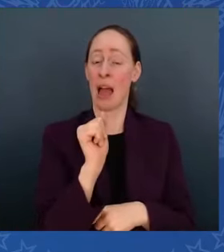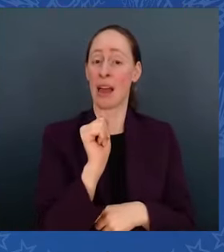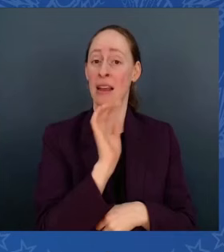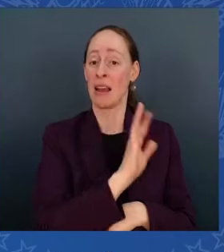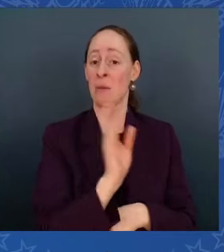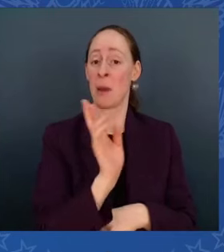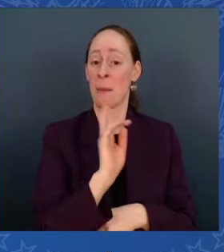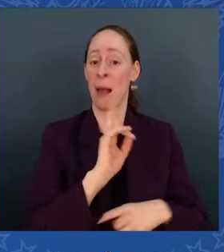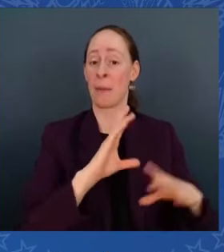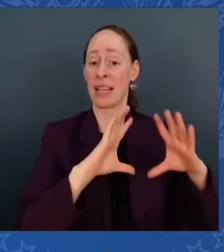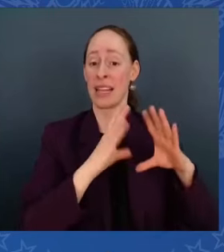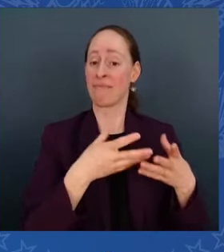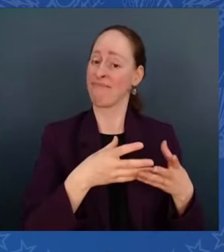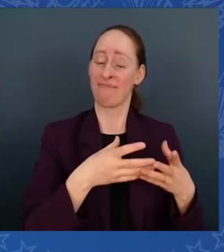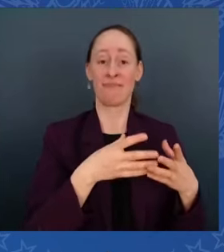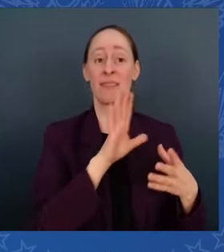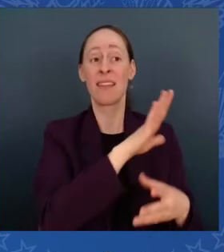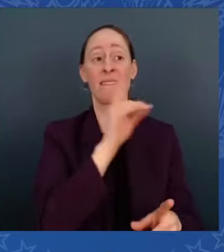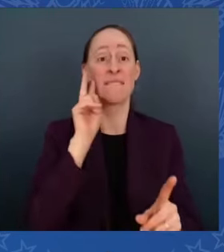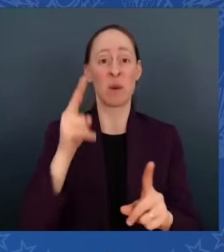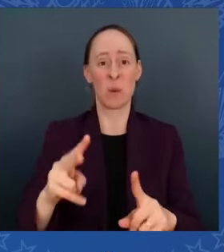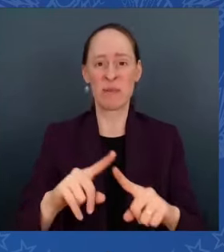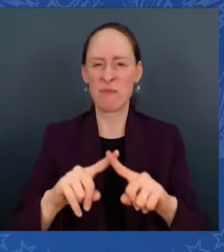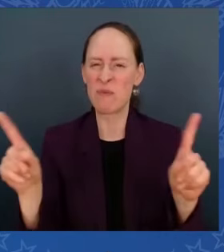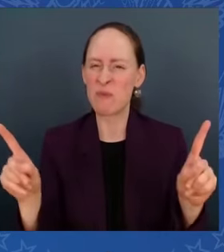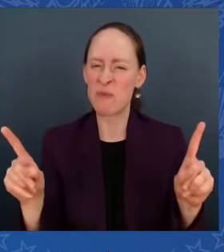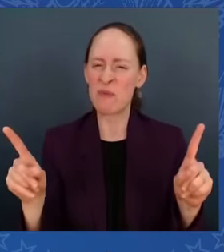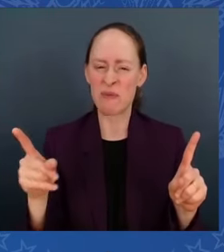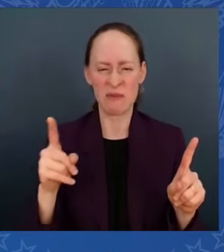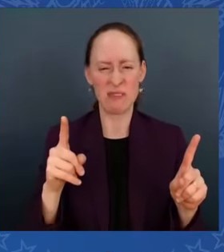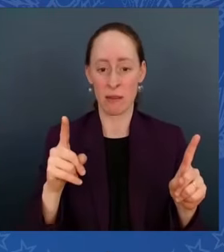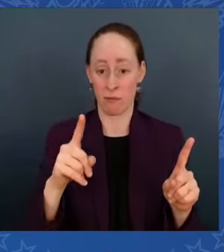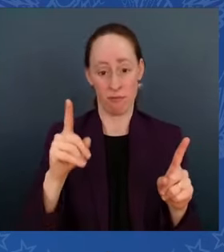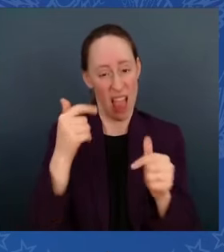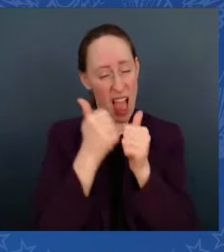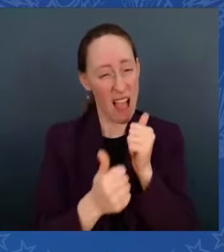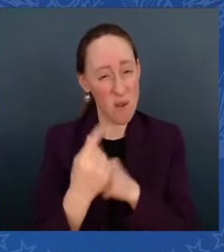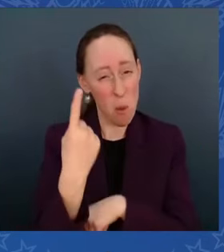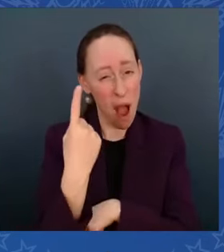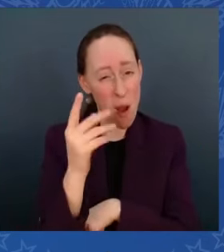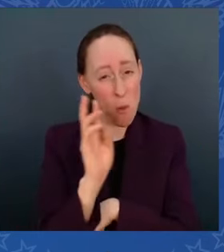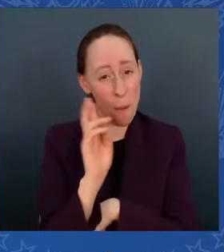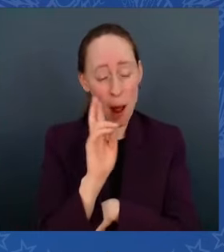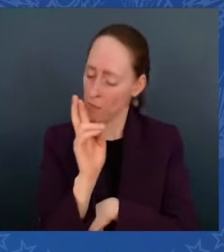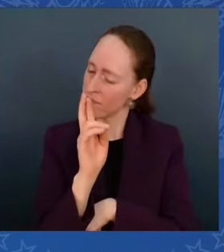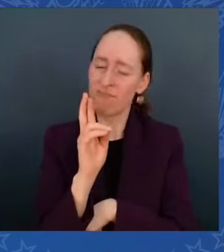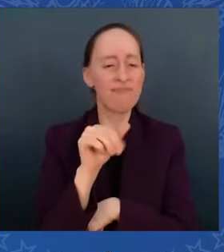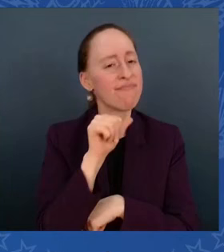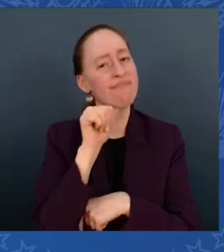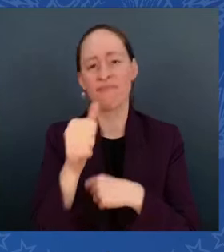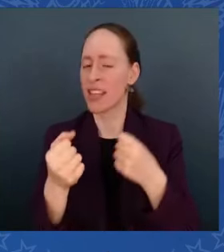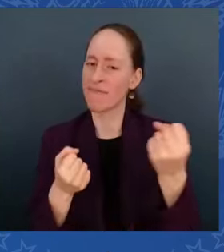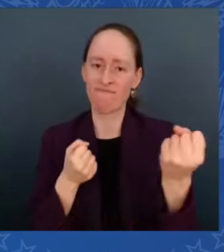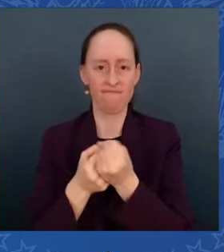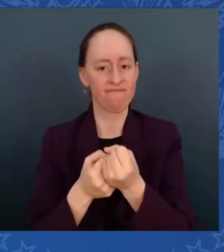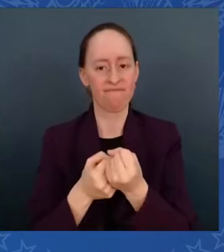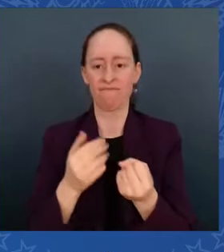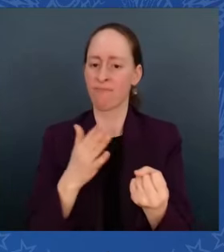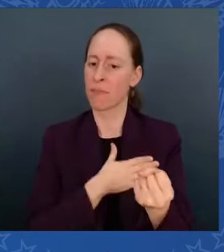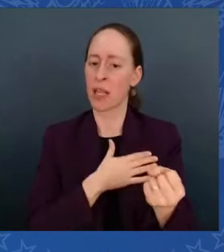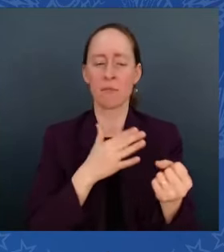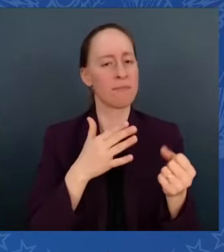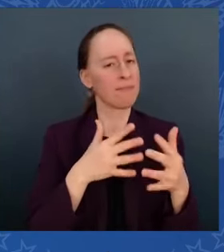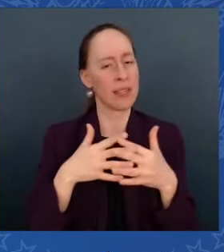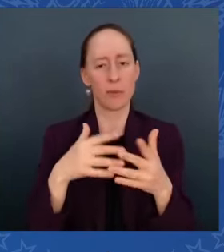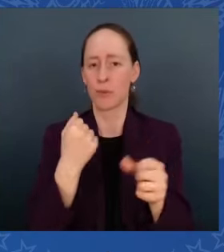single Republican voted against the American Rescue Plan. Every one. That's providing hundreds of millions of dollars to